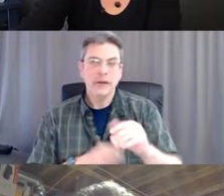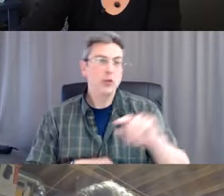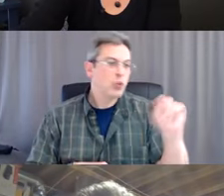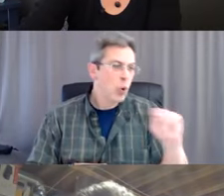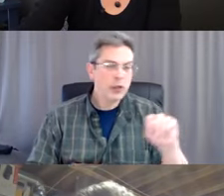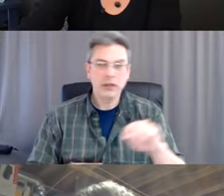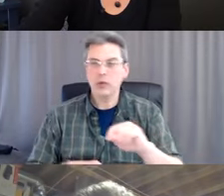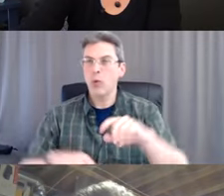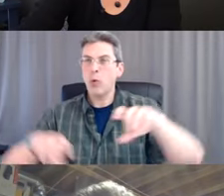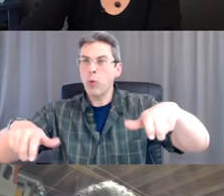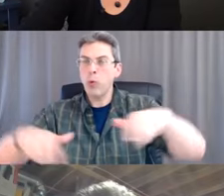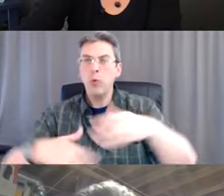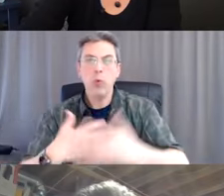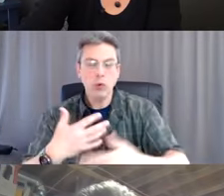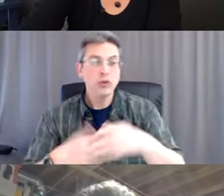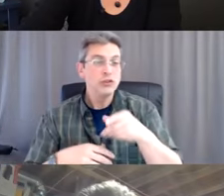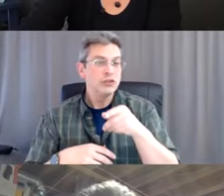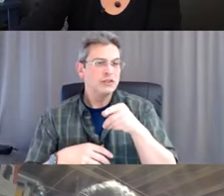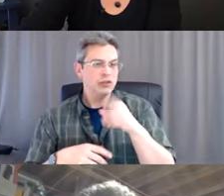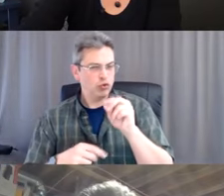especially when contaminated with respiratory secretions.